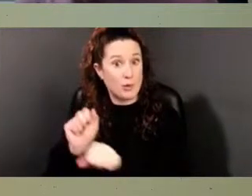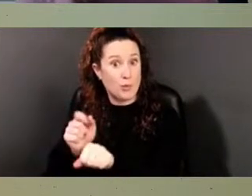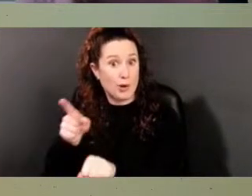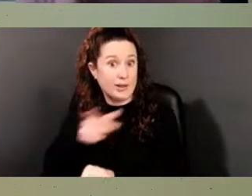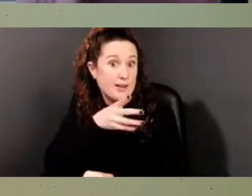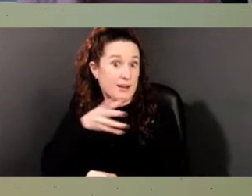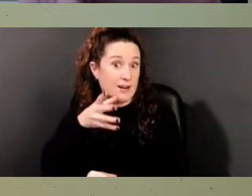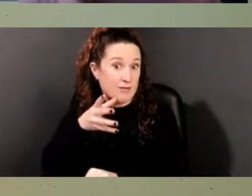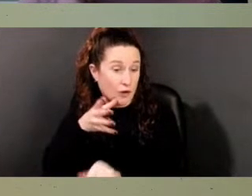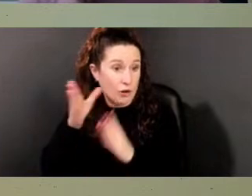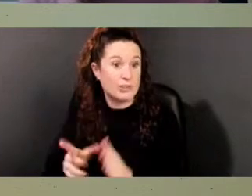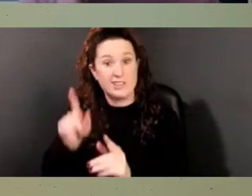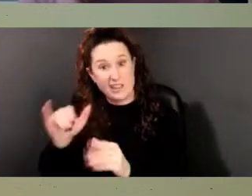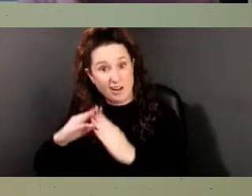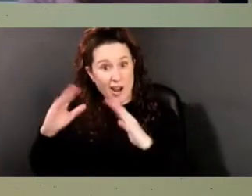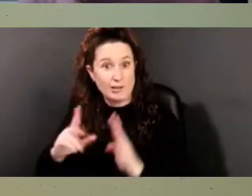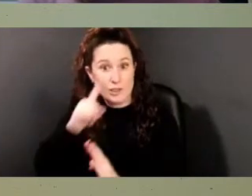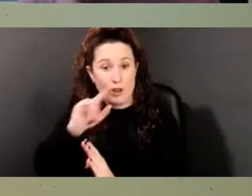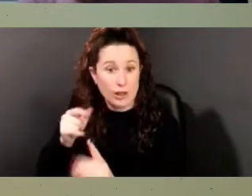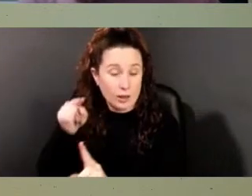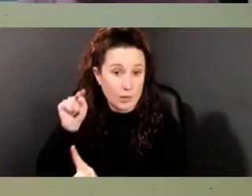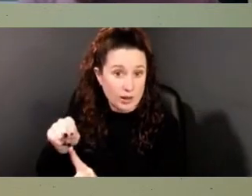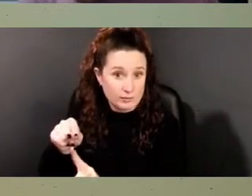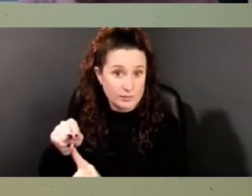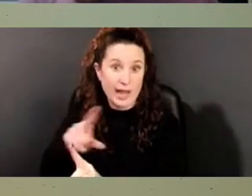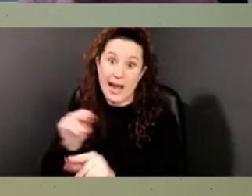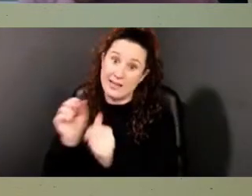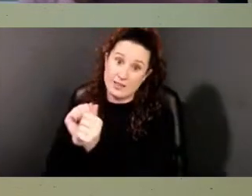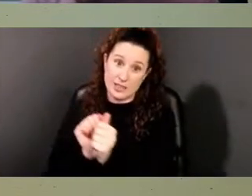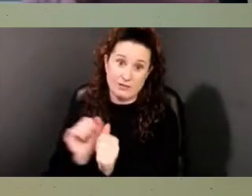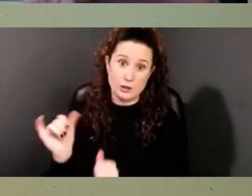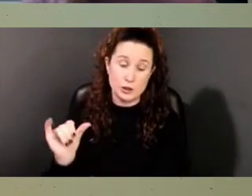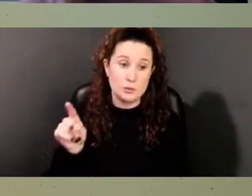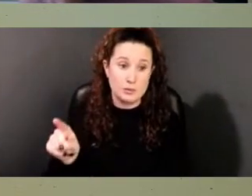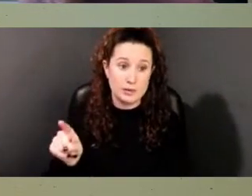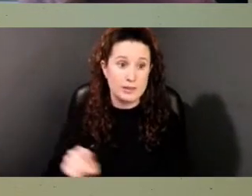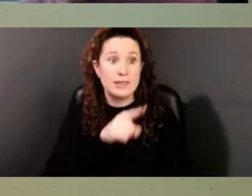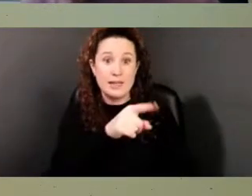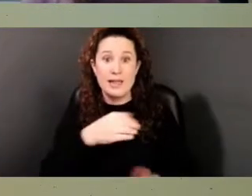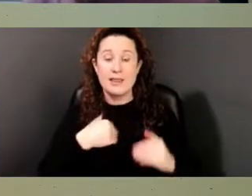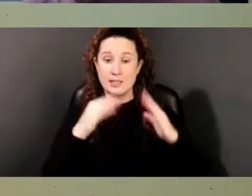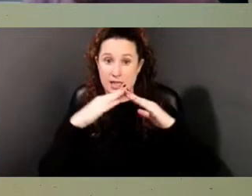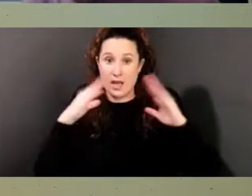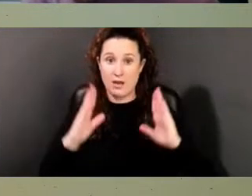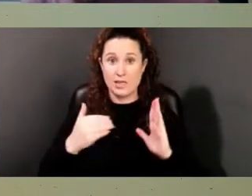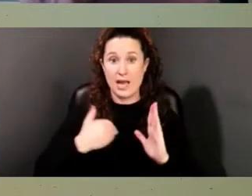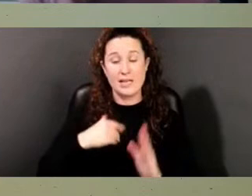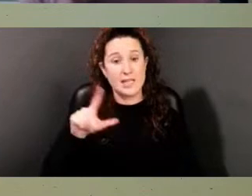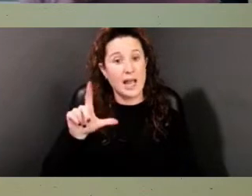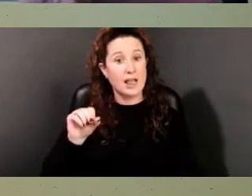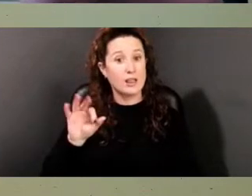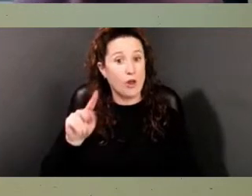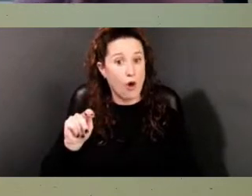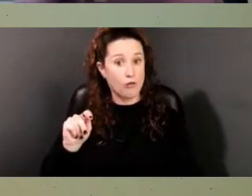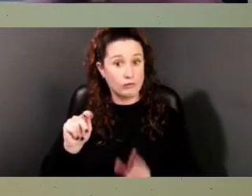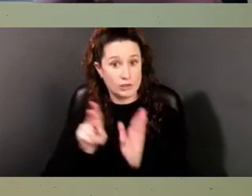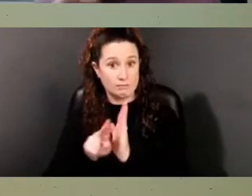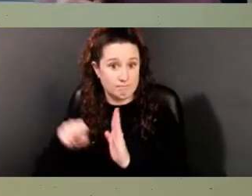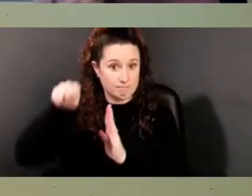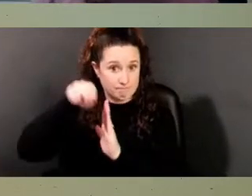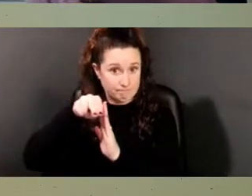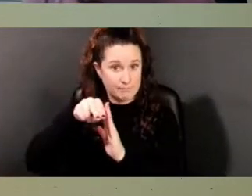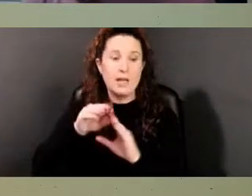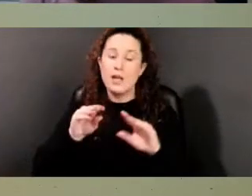American. This one and a half story structure has a loft and no wood flooring or foundation. This building is